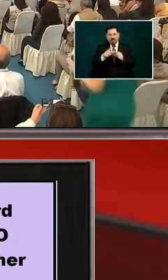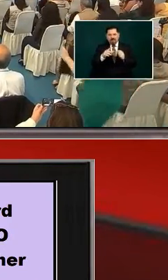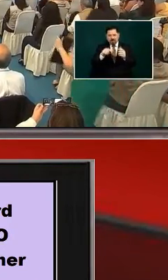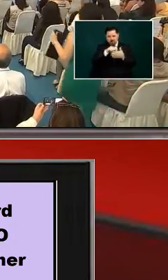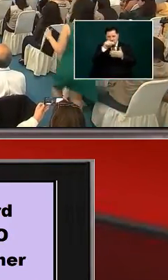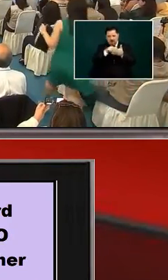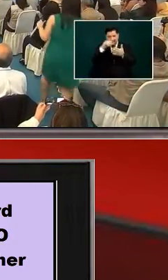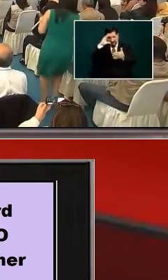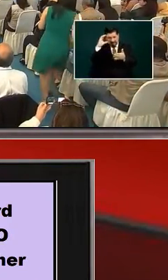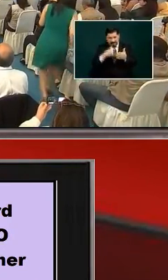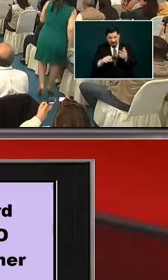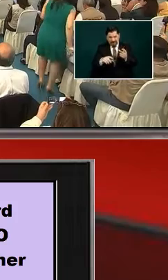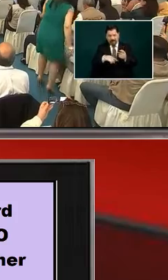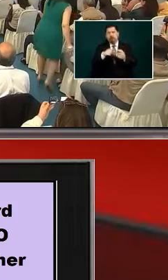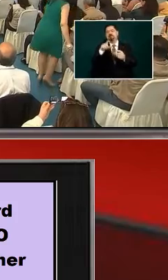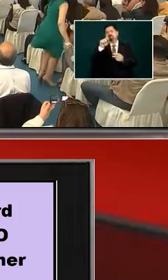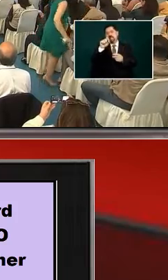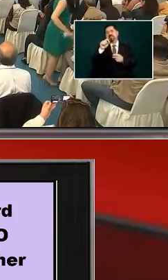registry